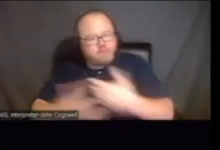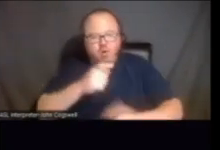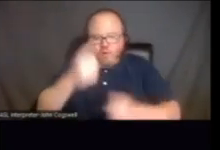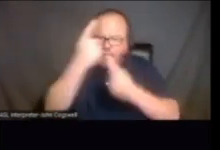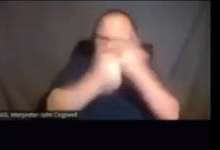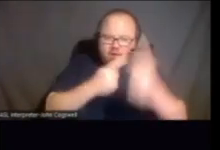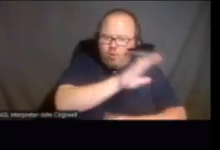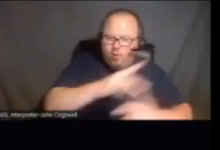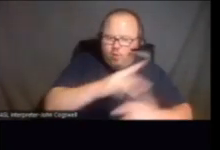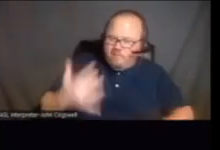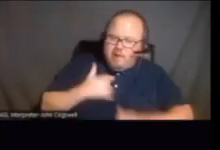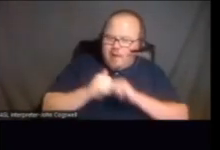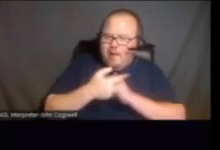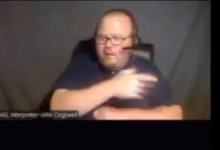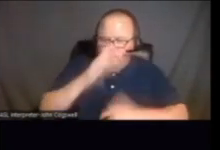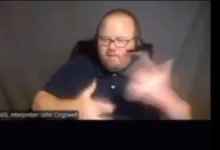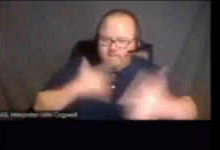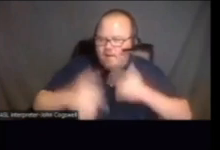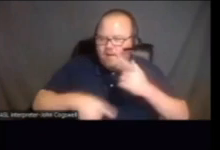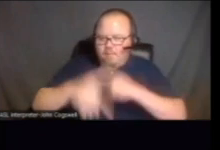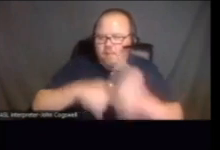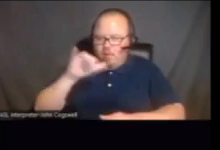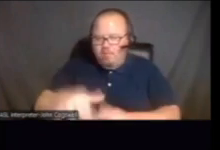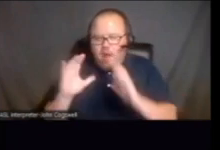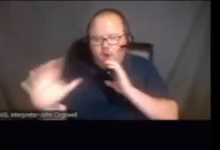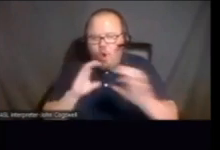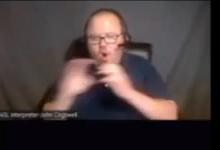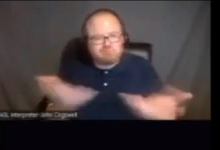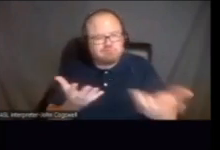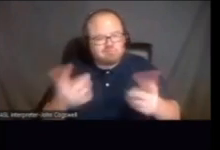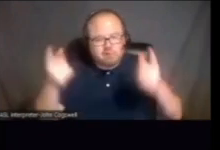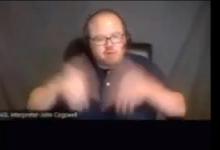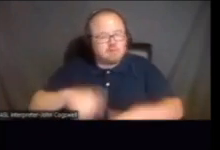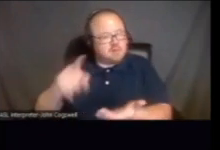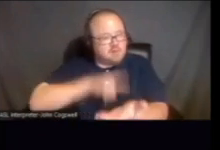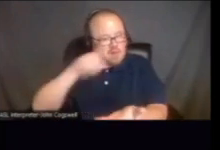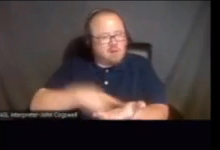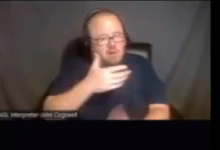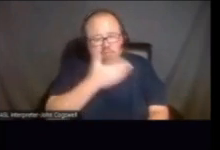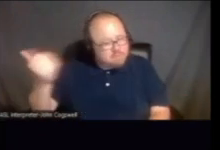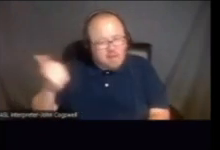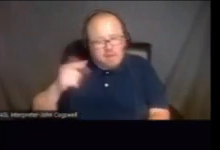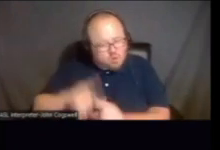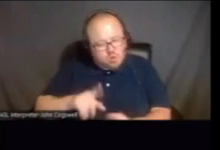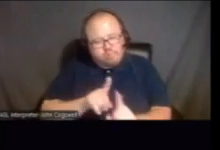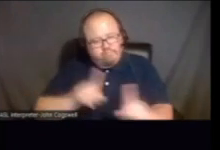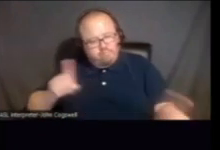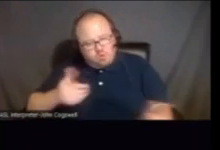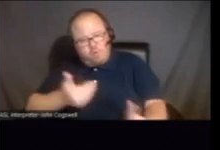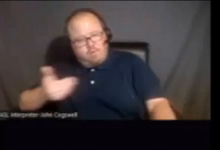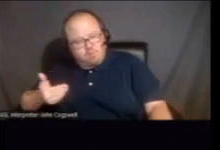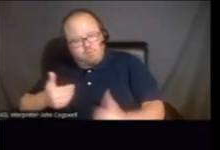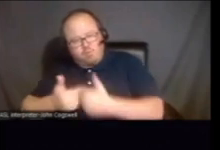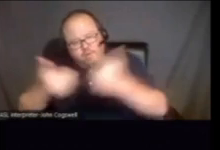consider their feelings of how they're going to feel about you, that conversation. And sometimes it is better to remove yourself from the